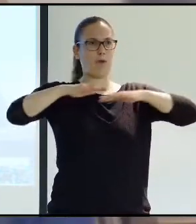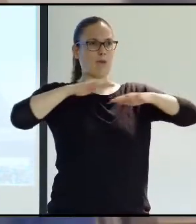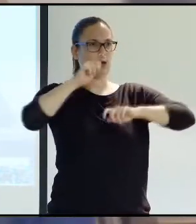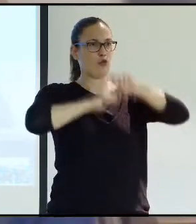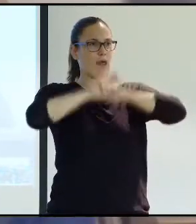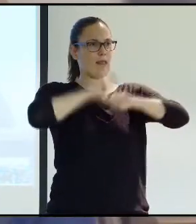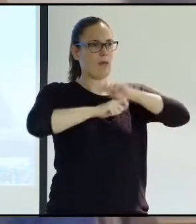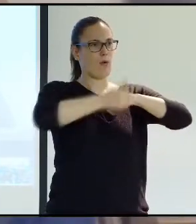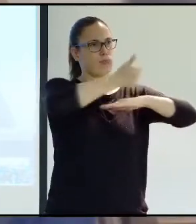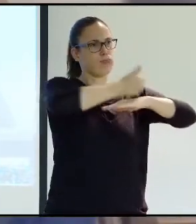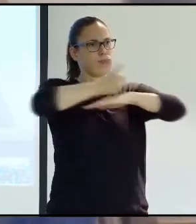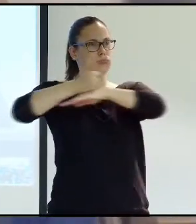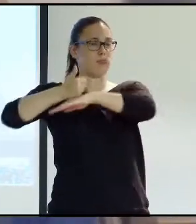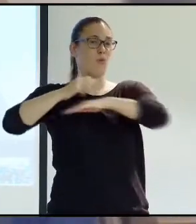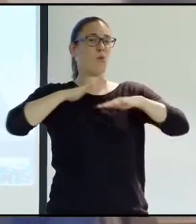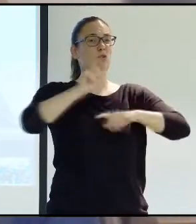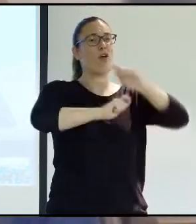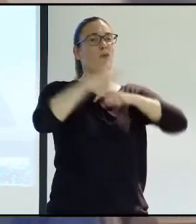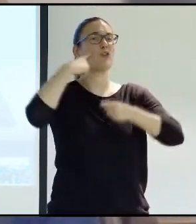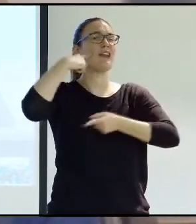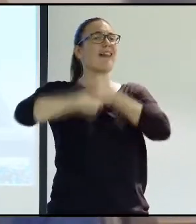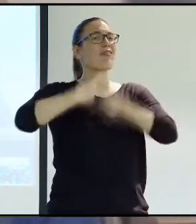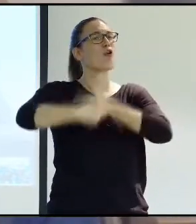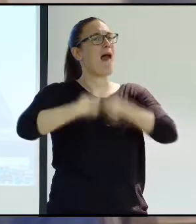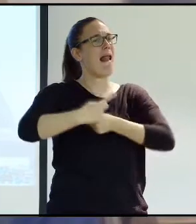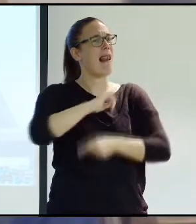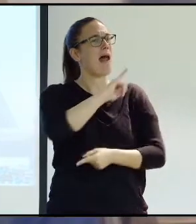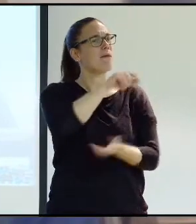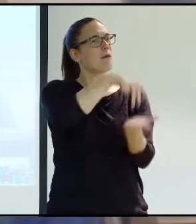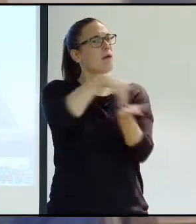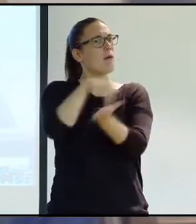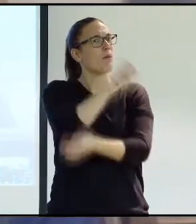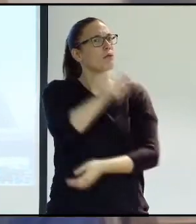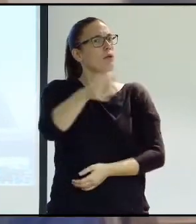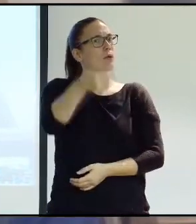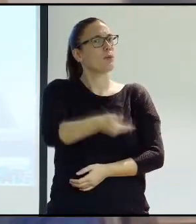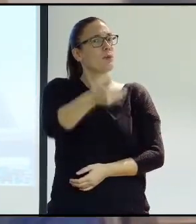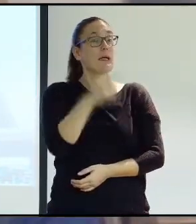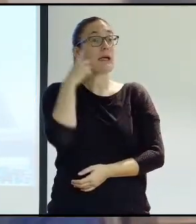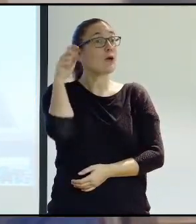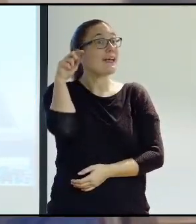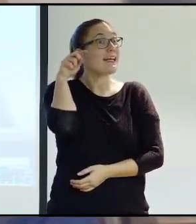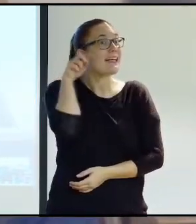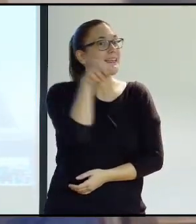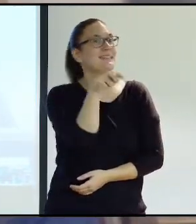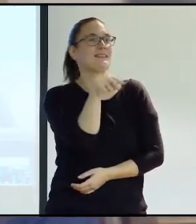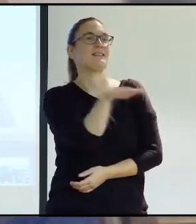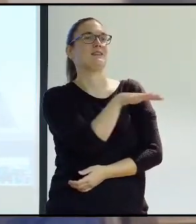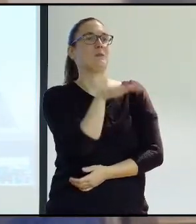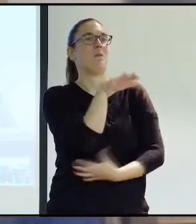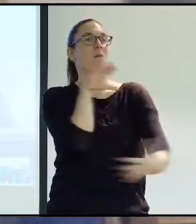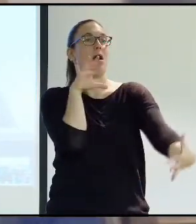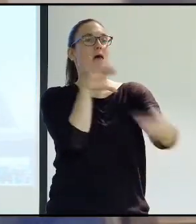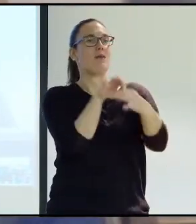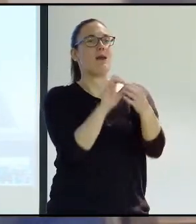there were lots of relevant people in the NGO movement. And I think that would have been the ideal forum to